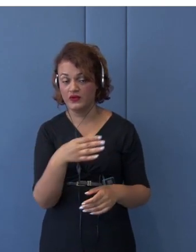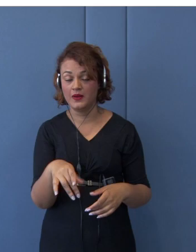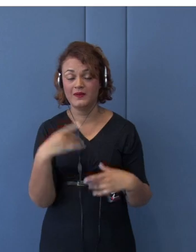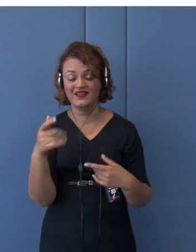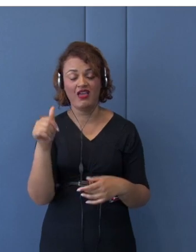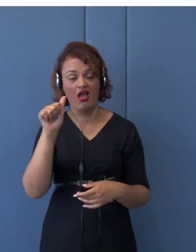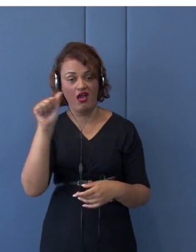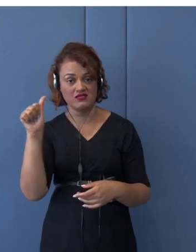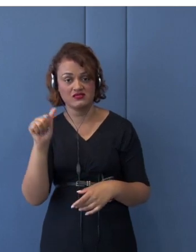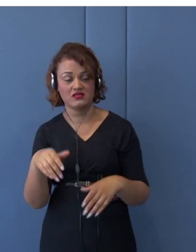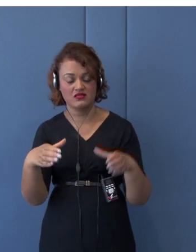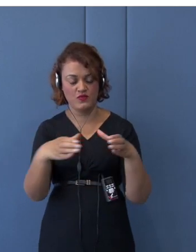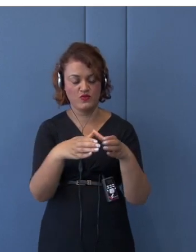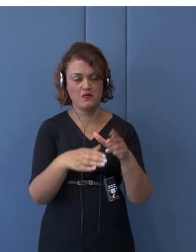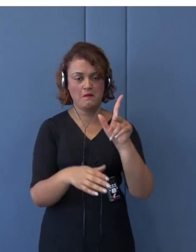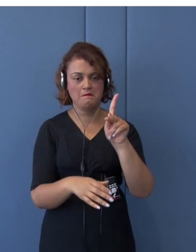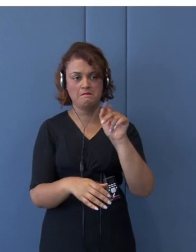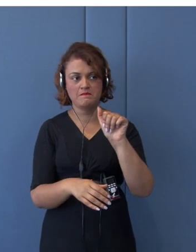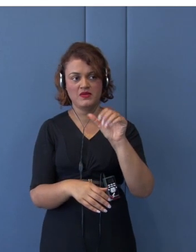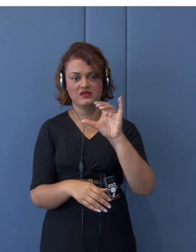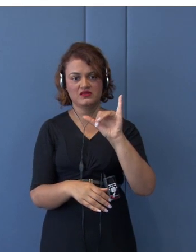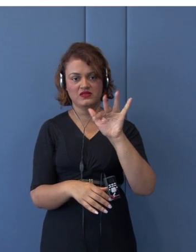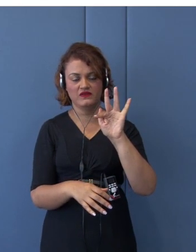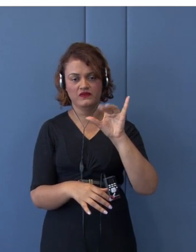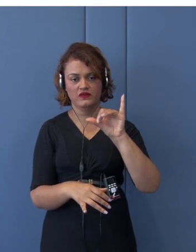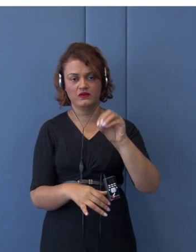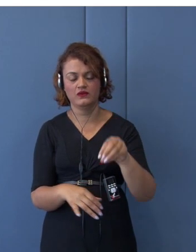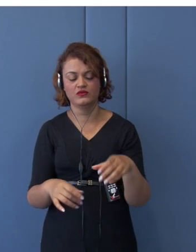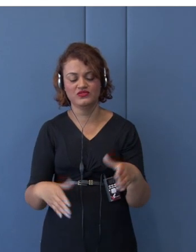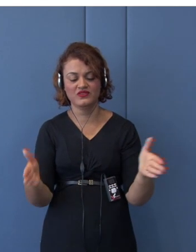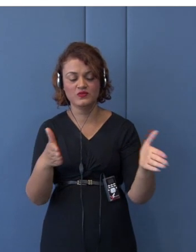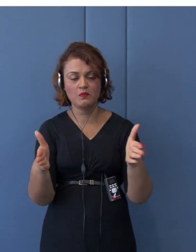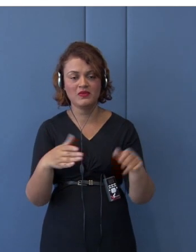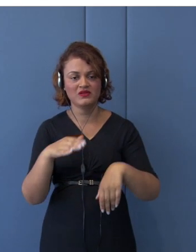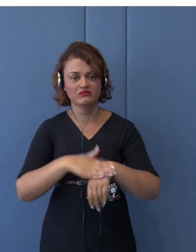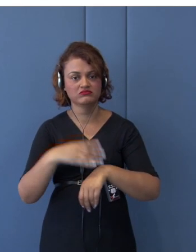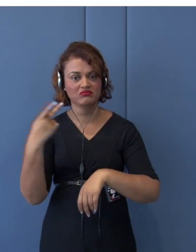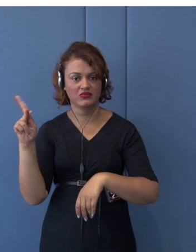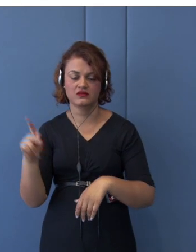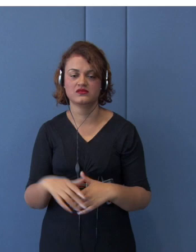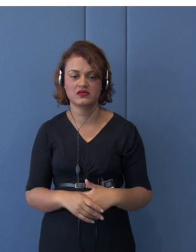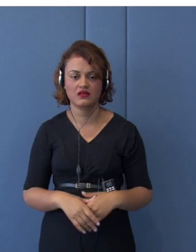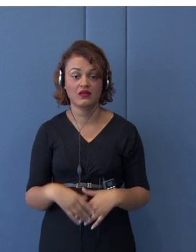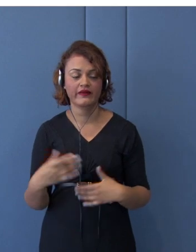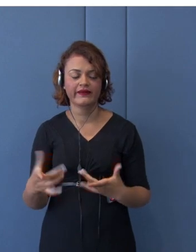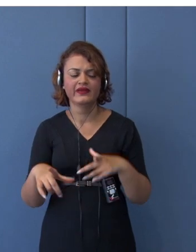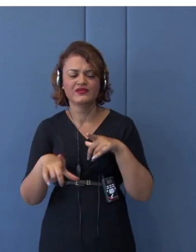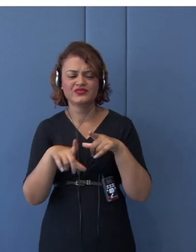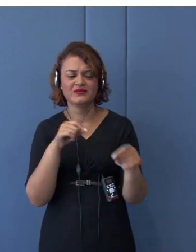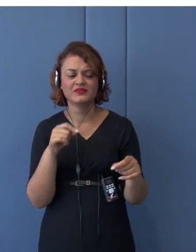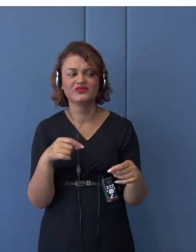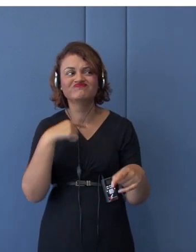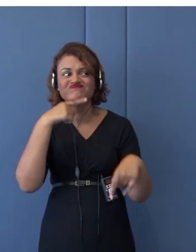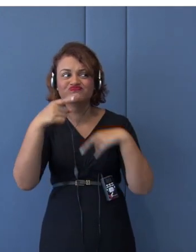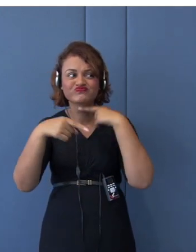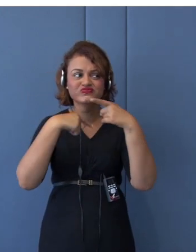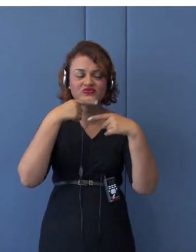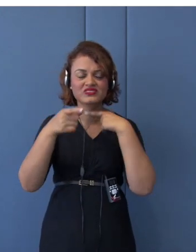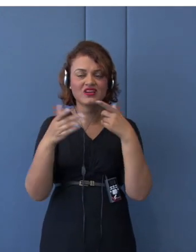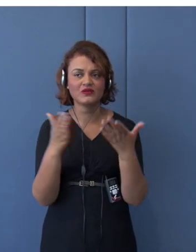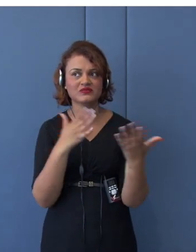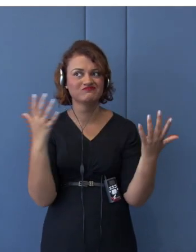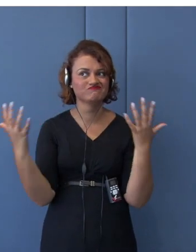investment in that region. So, how does Japan deal with uncertainties? TPP-11, that I have mentioned,